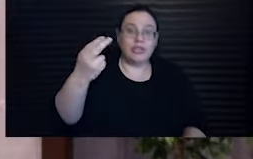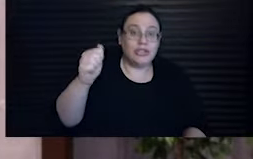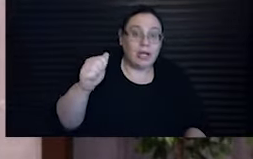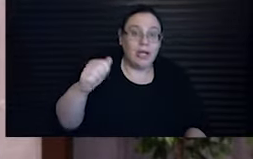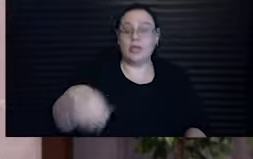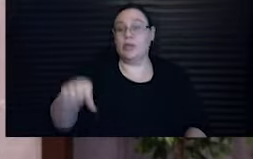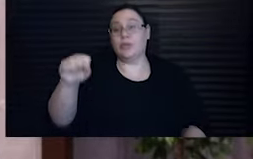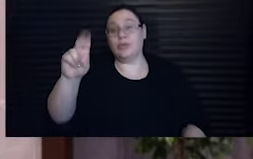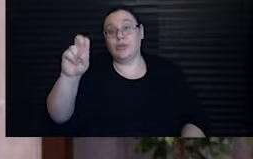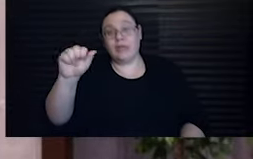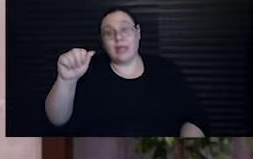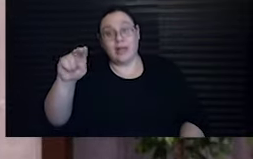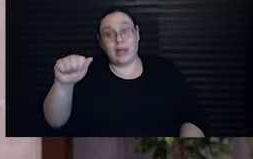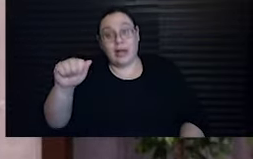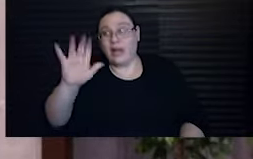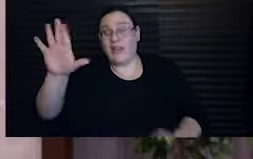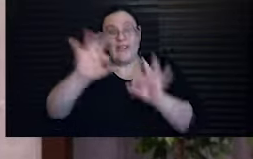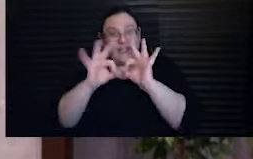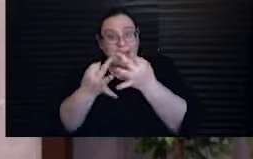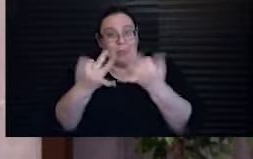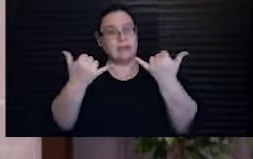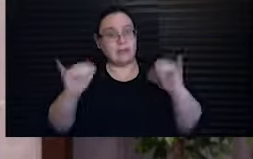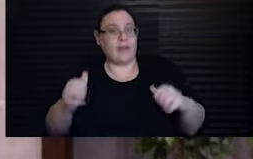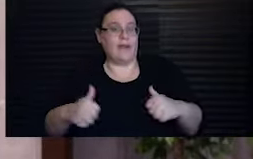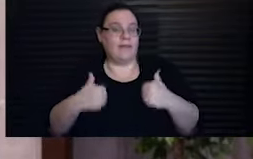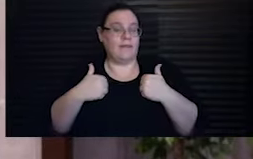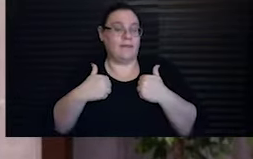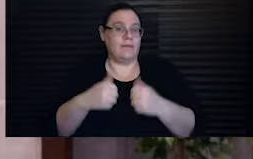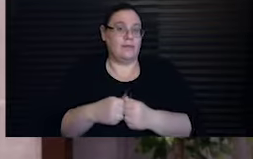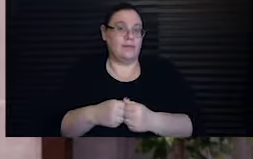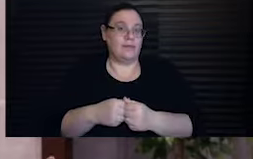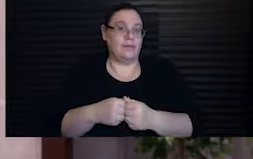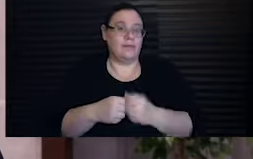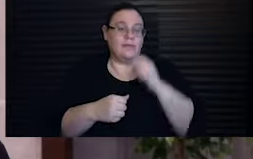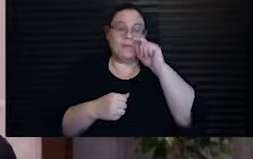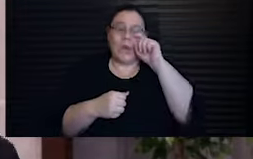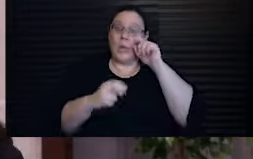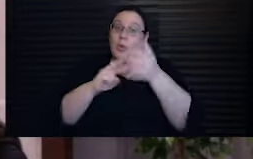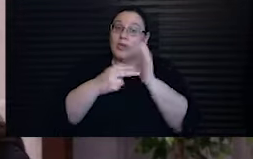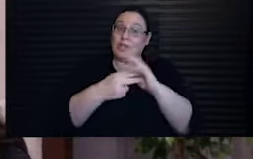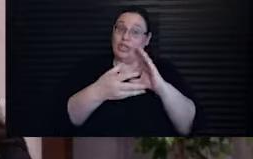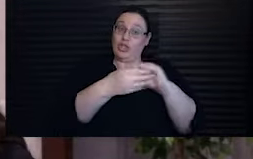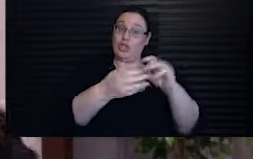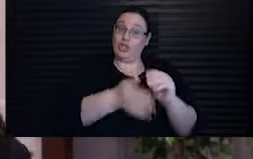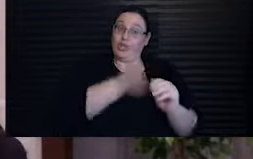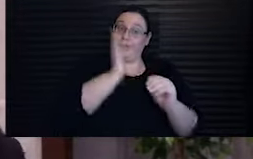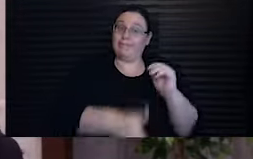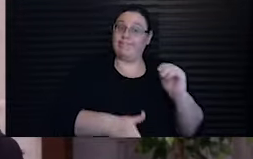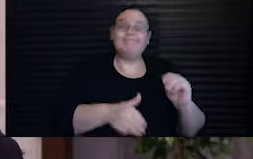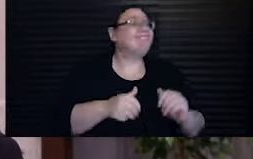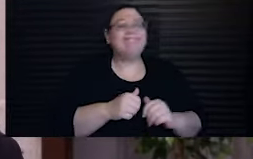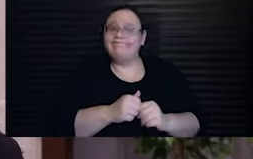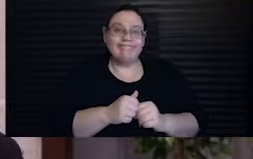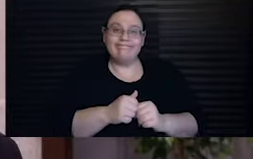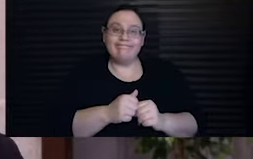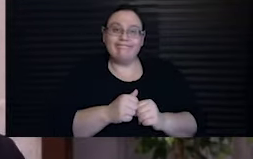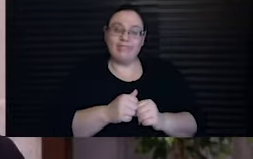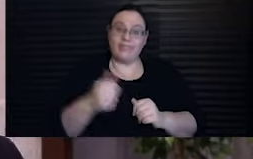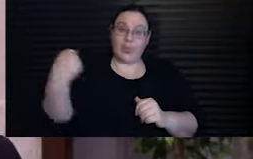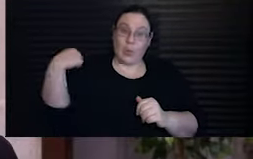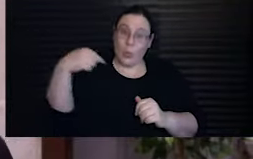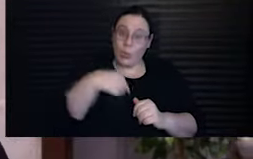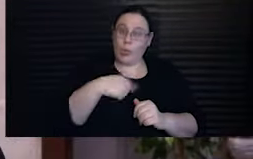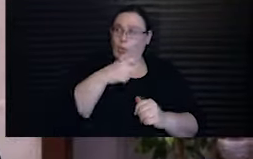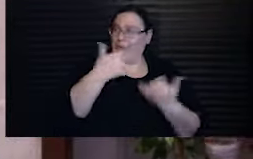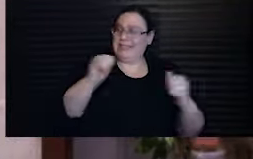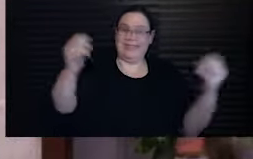Susanna and their families are alive. Which means that this story didn't end. It means that we